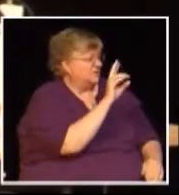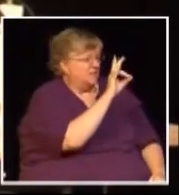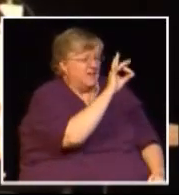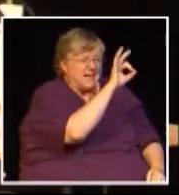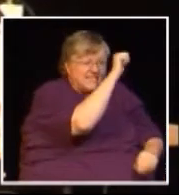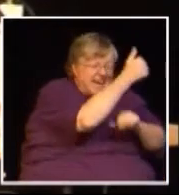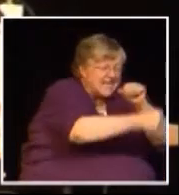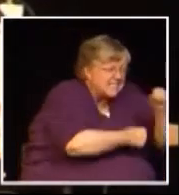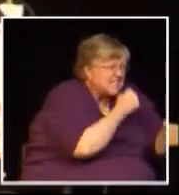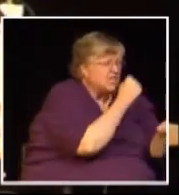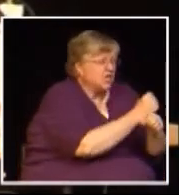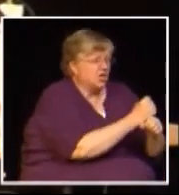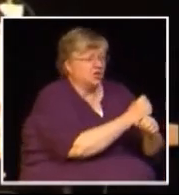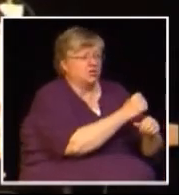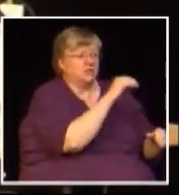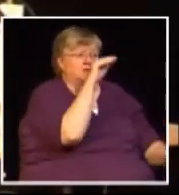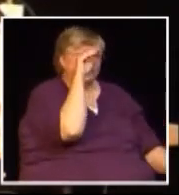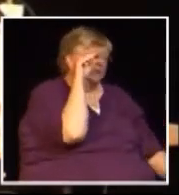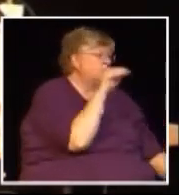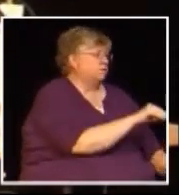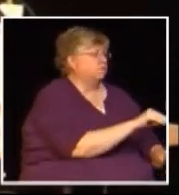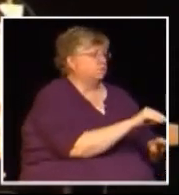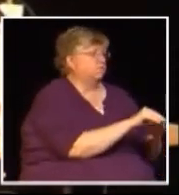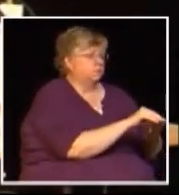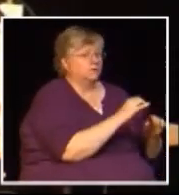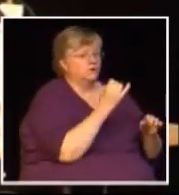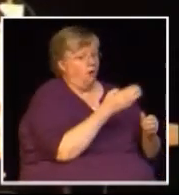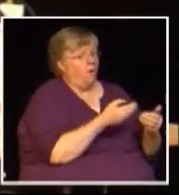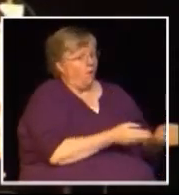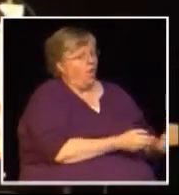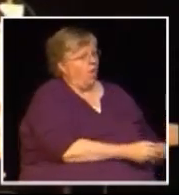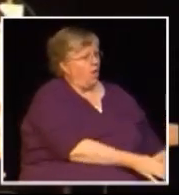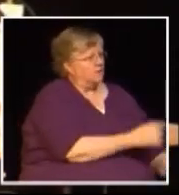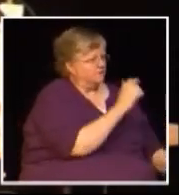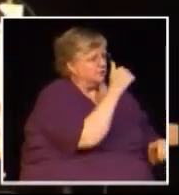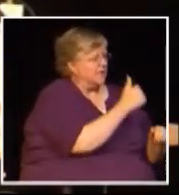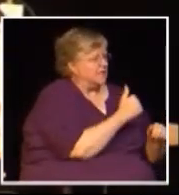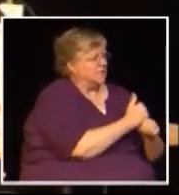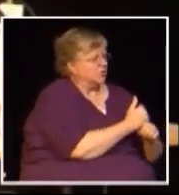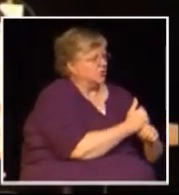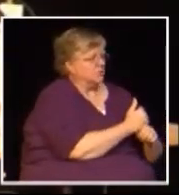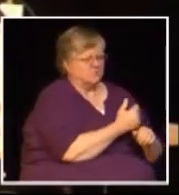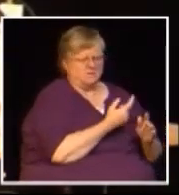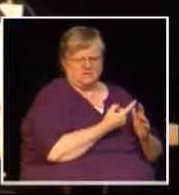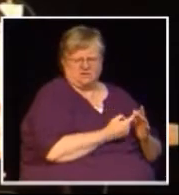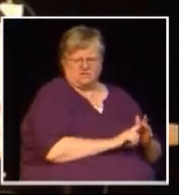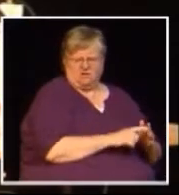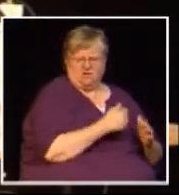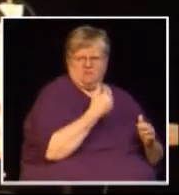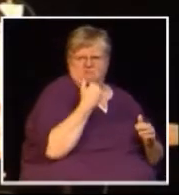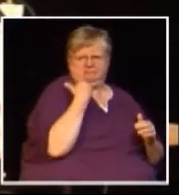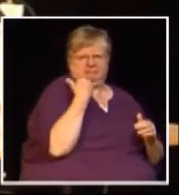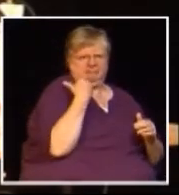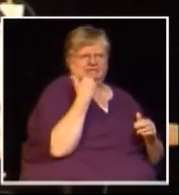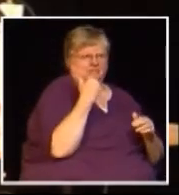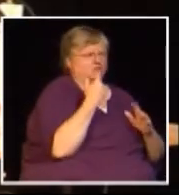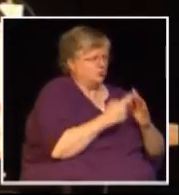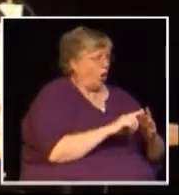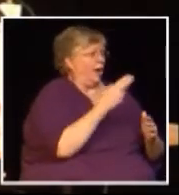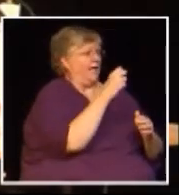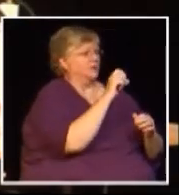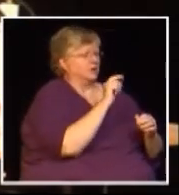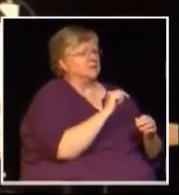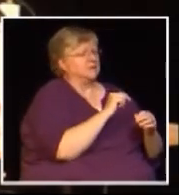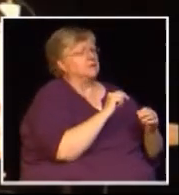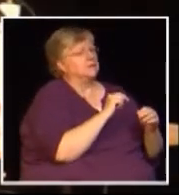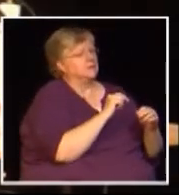10 years to fully recover on the employment level so you're going to see job losses for the next 10 years maybe starting to creep out at year